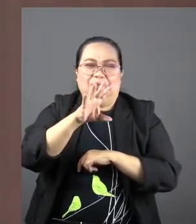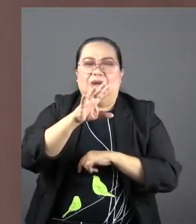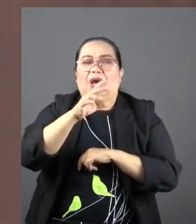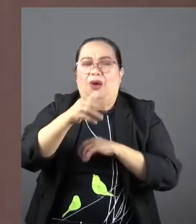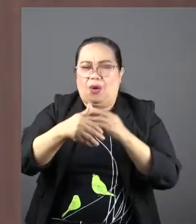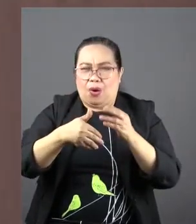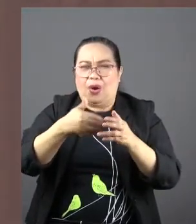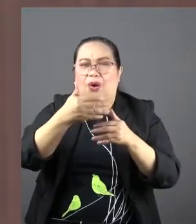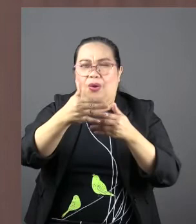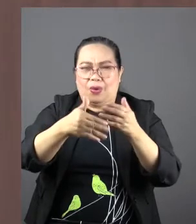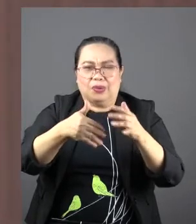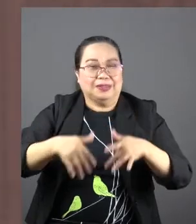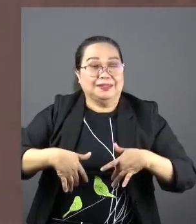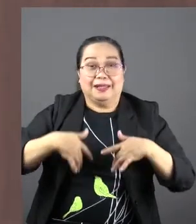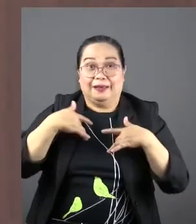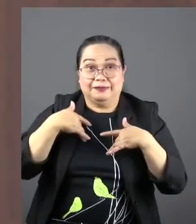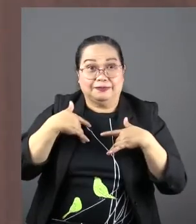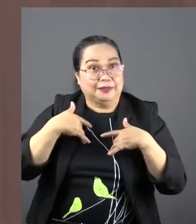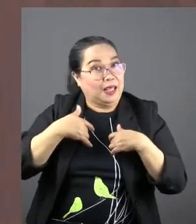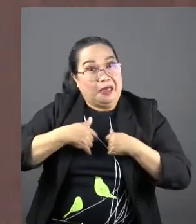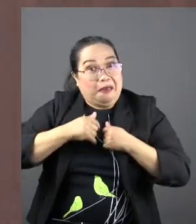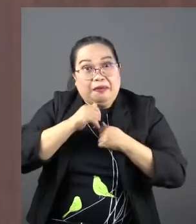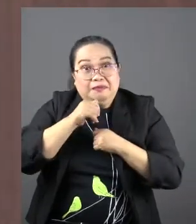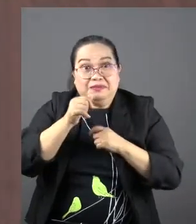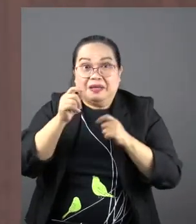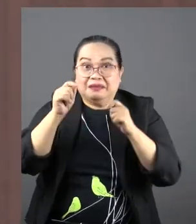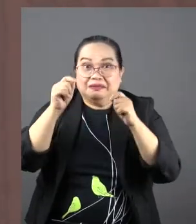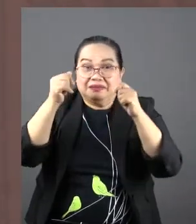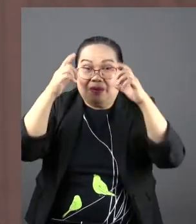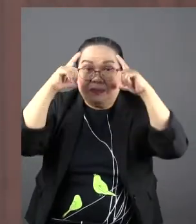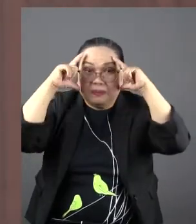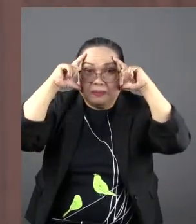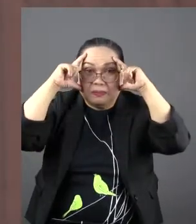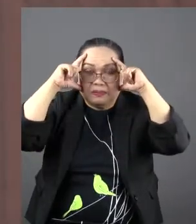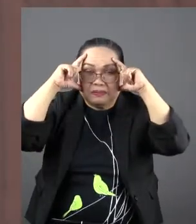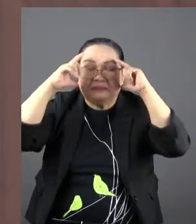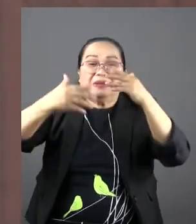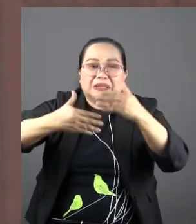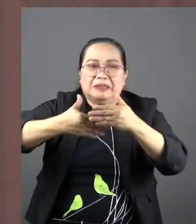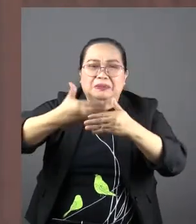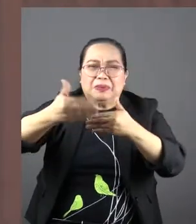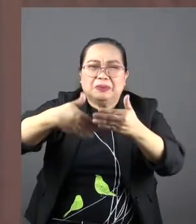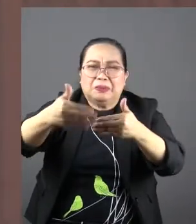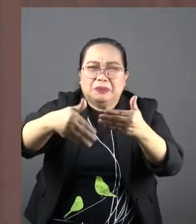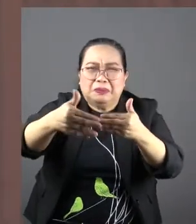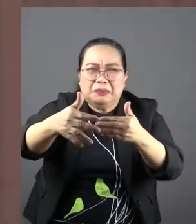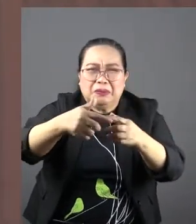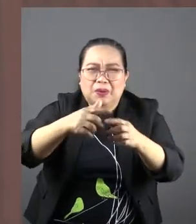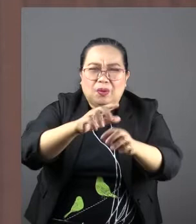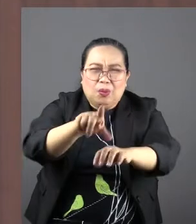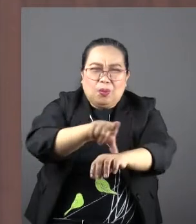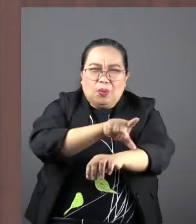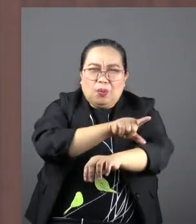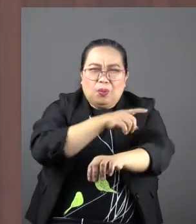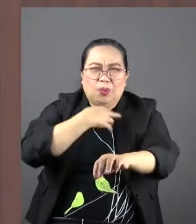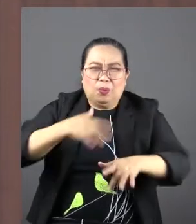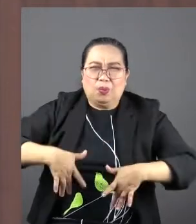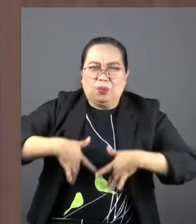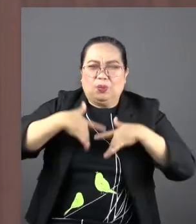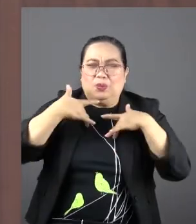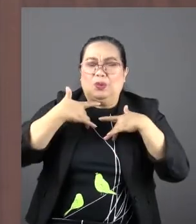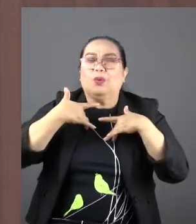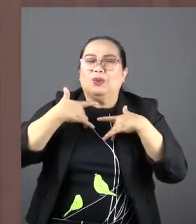all her life. So it wasn't just an immediate scandal. It was a lifelong one. What else? Well, at the very least, she